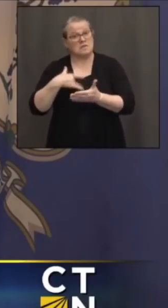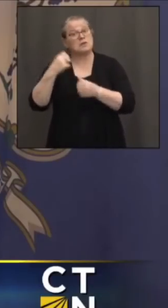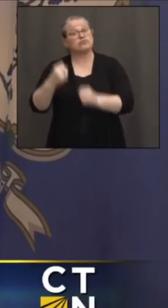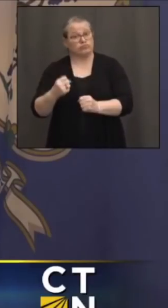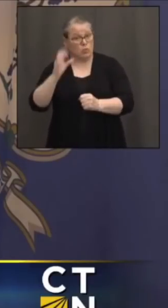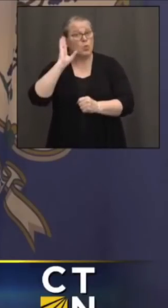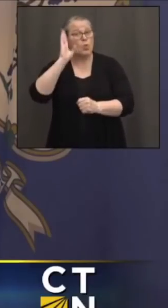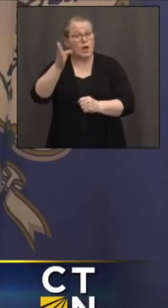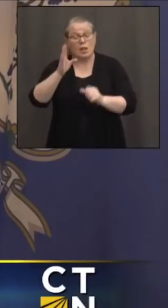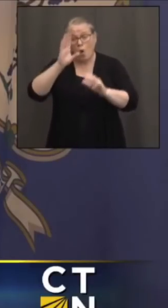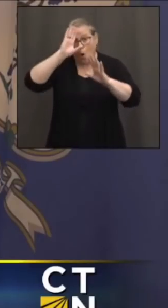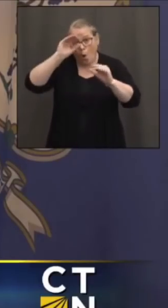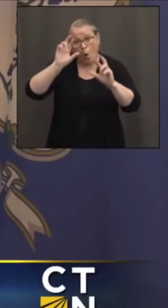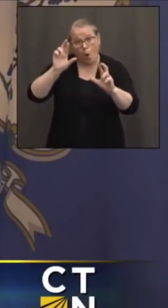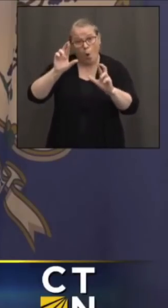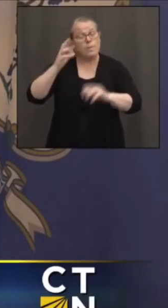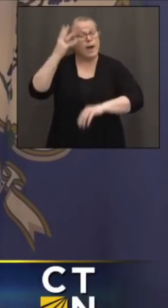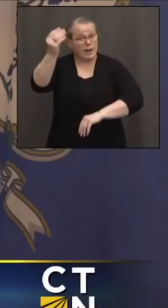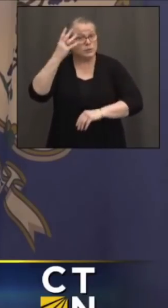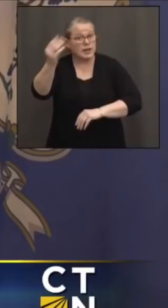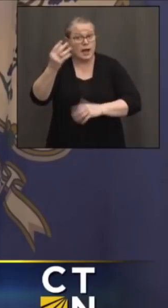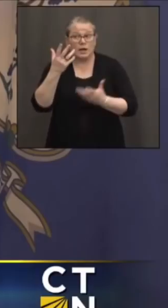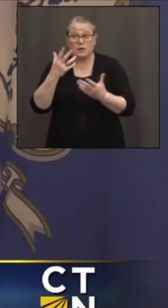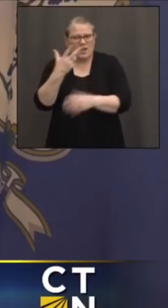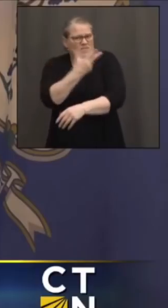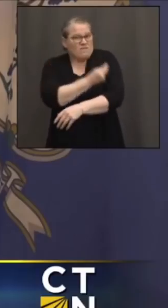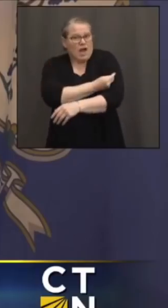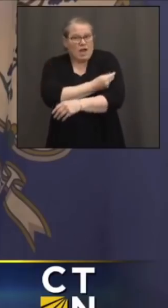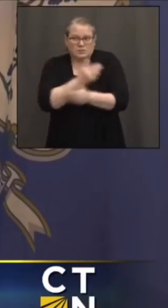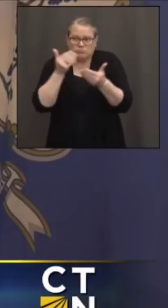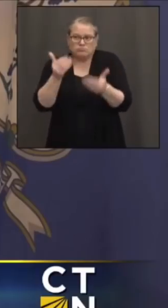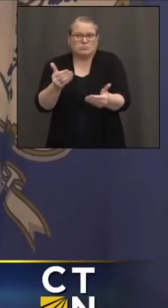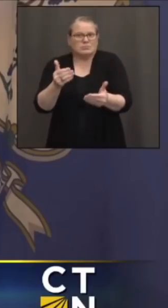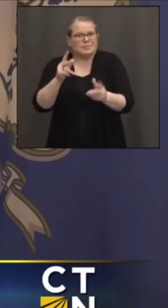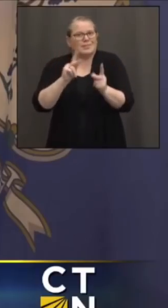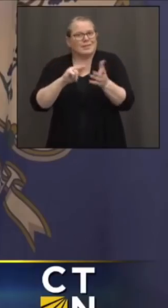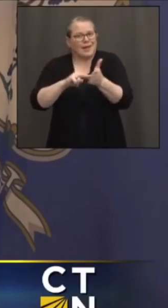get vaccinated. And everybody around you can be as safe as you are.